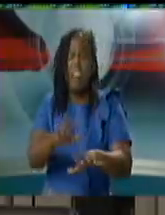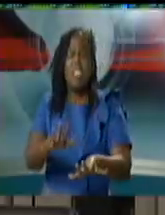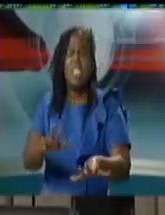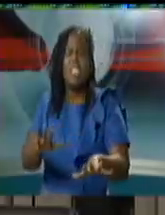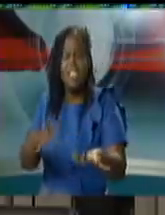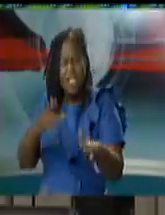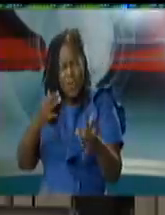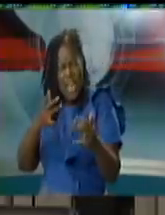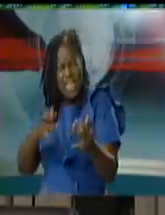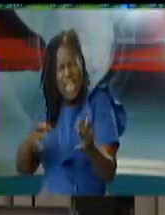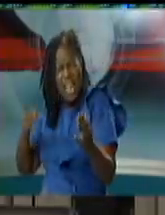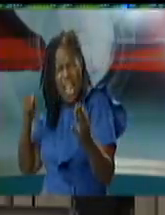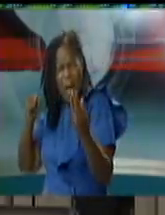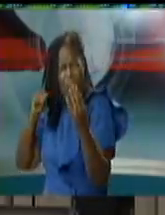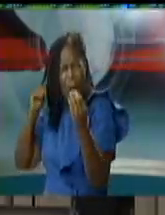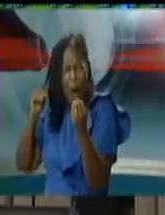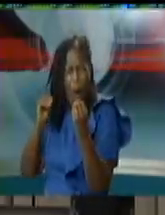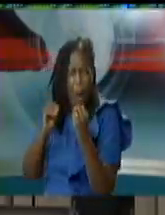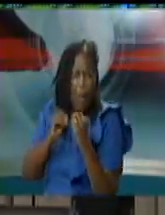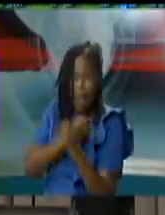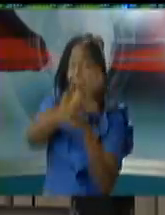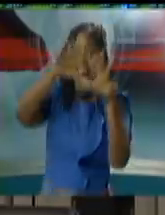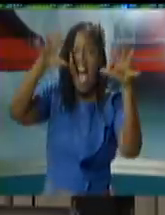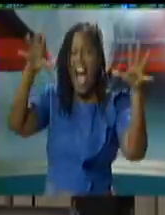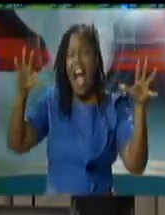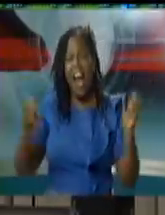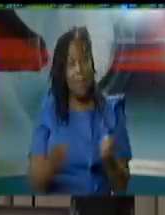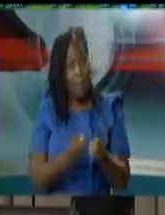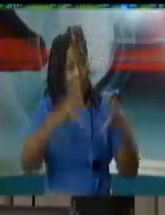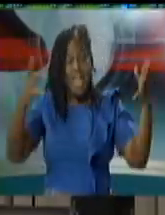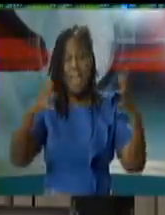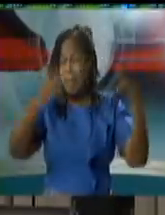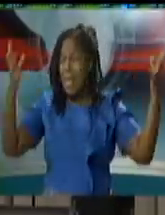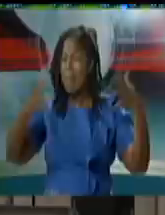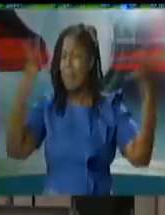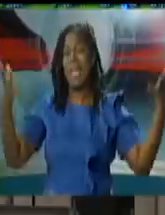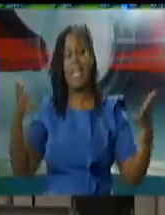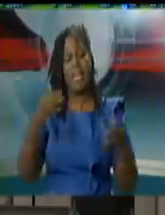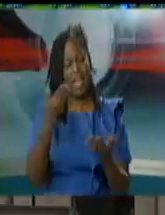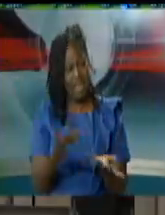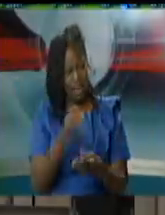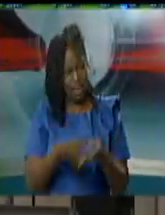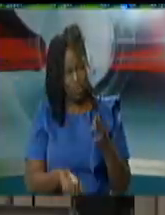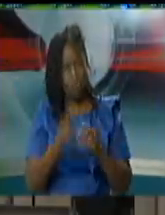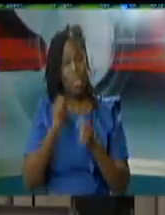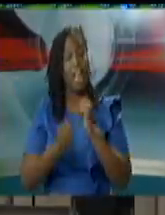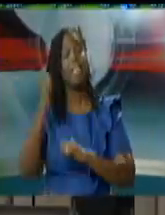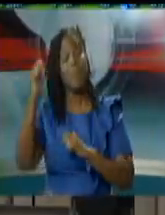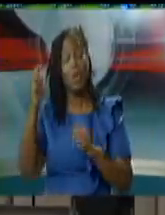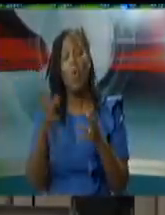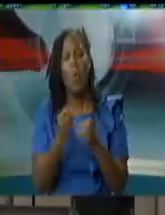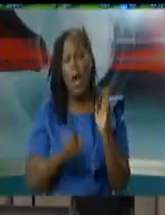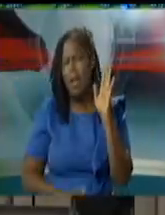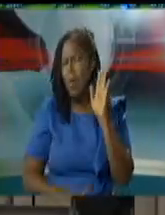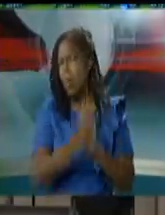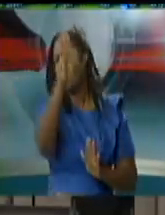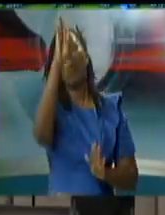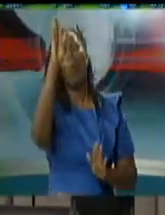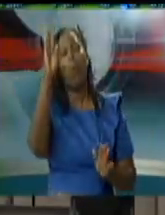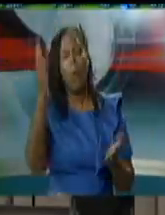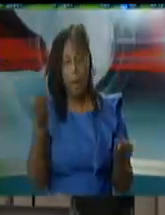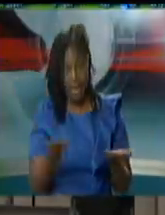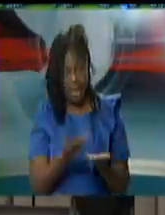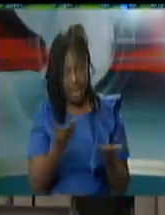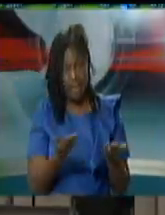our guard so you are absolutely spot on the plateauing of cases does not